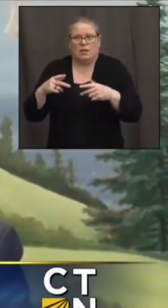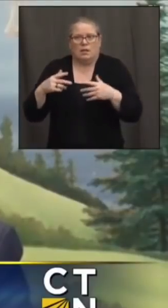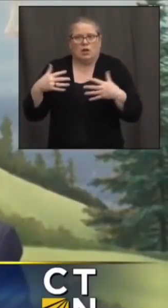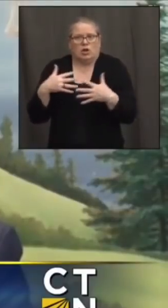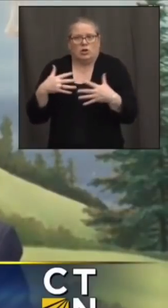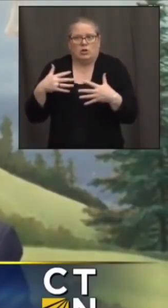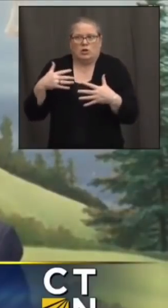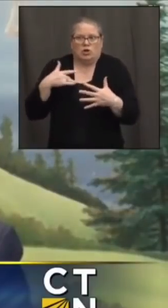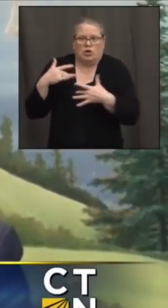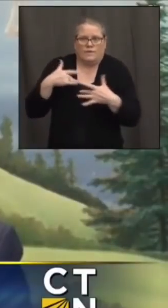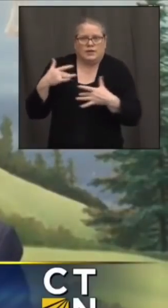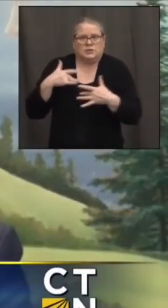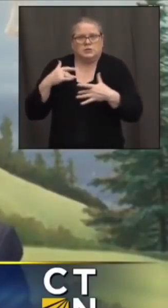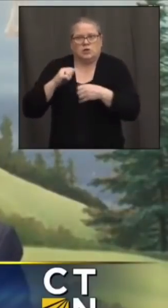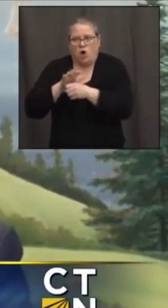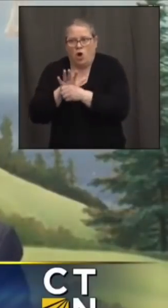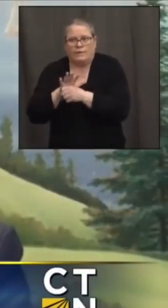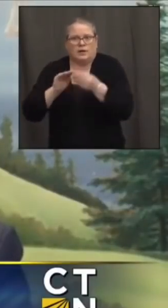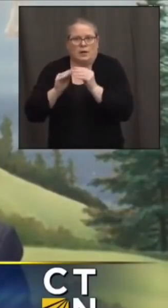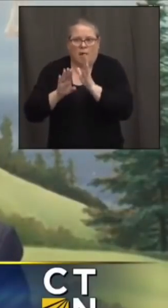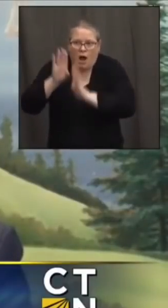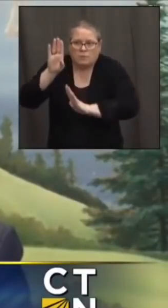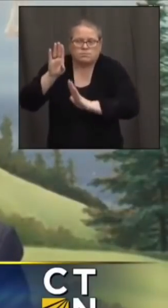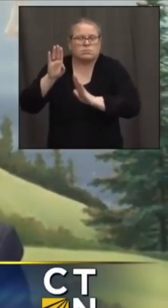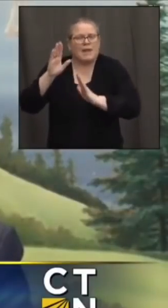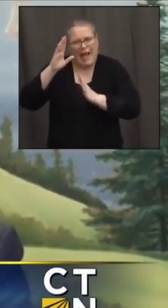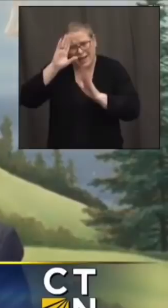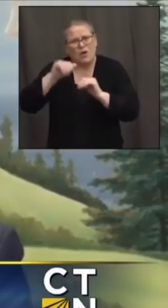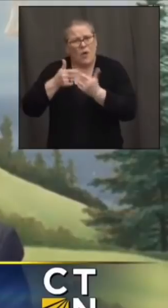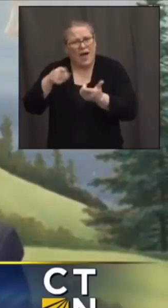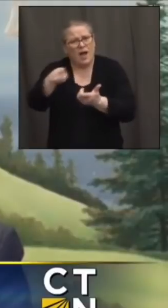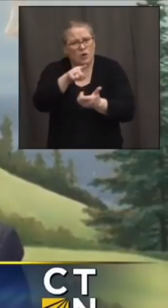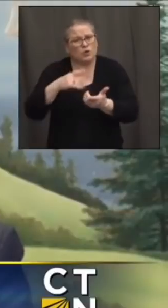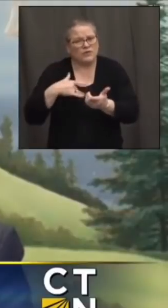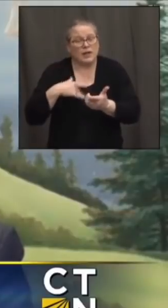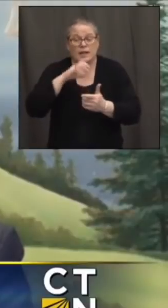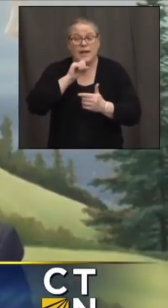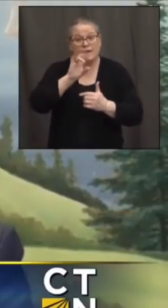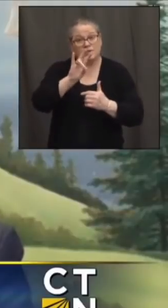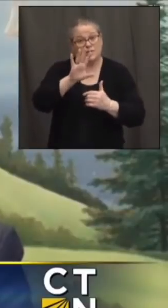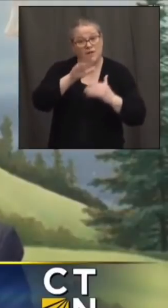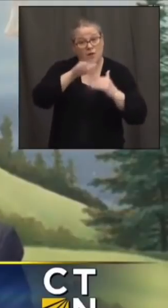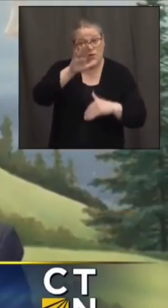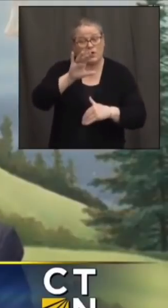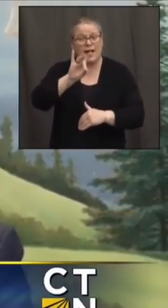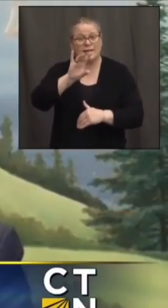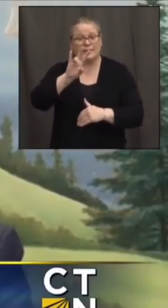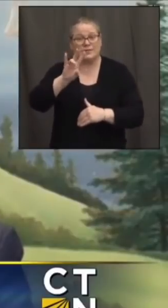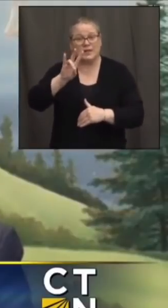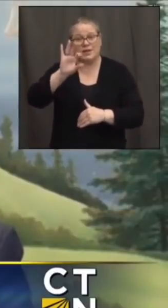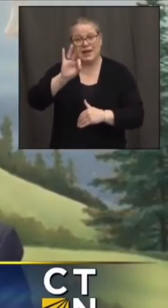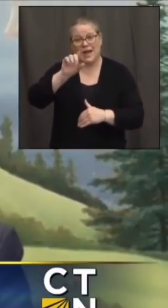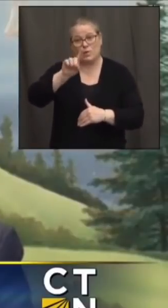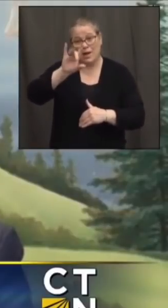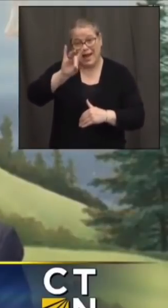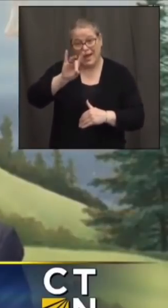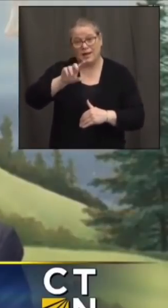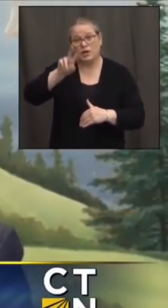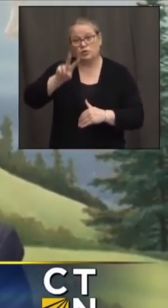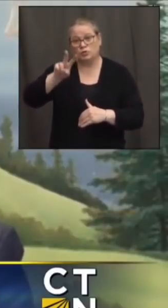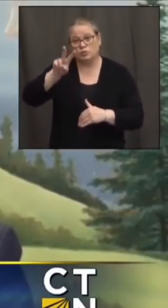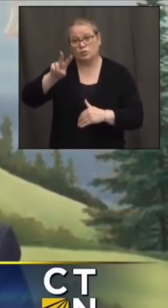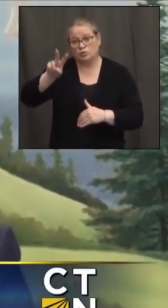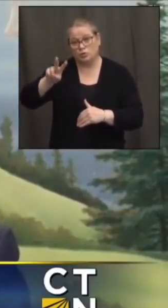i know what people are feeling but if you're over 75 it's 877-918-2224